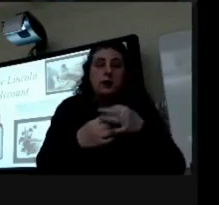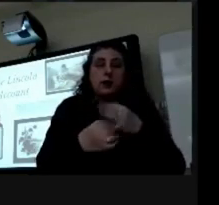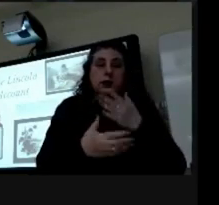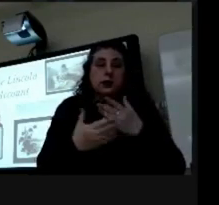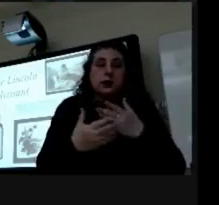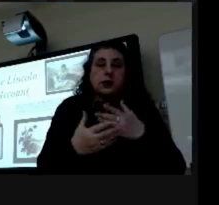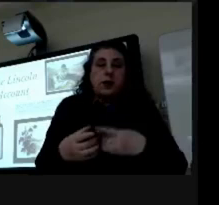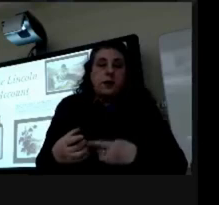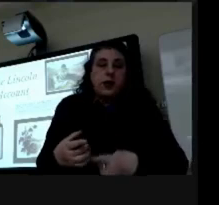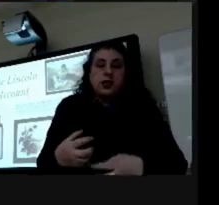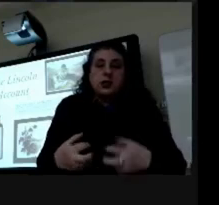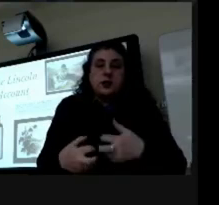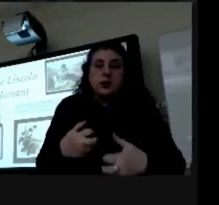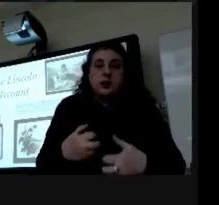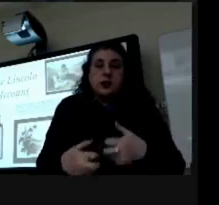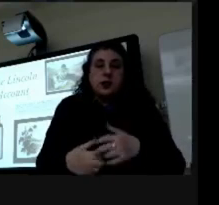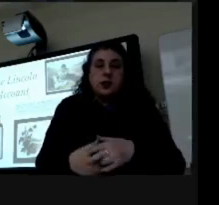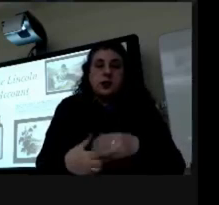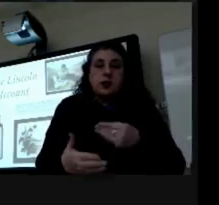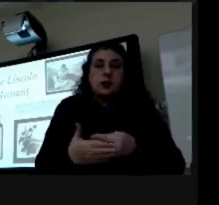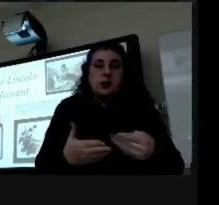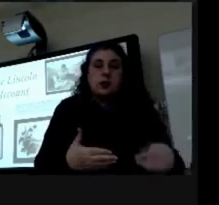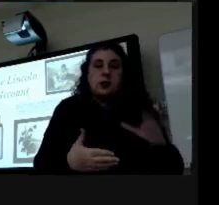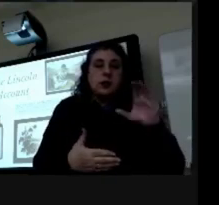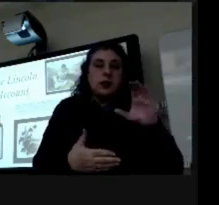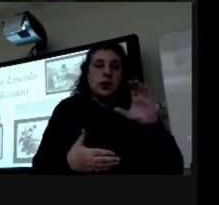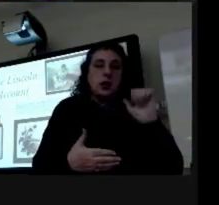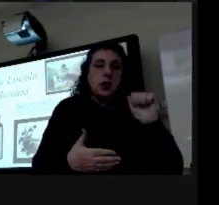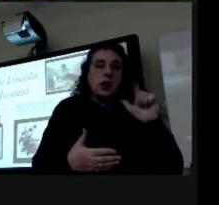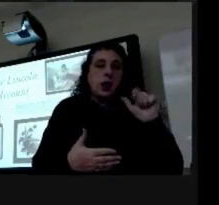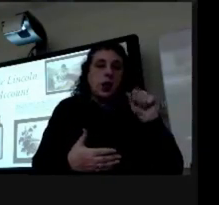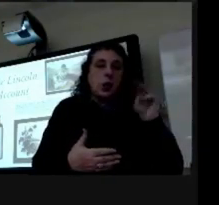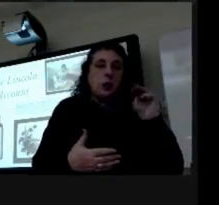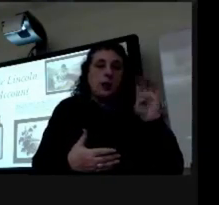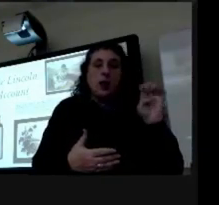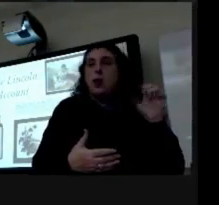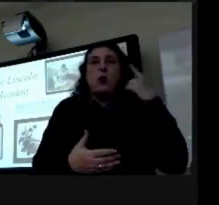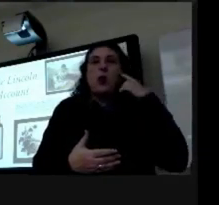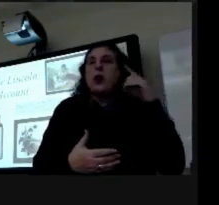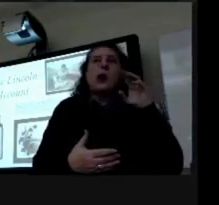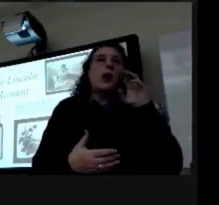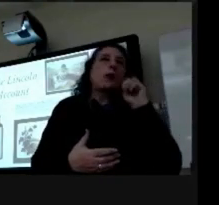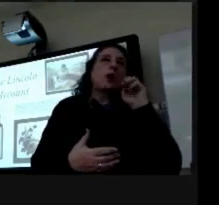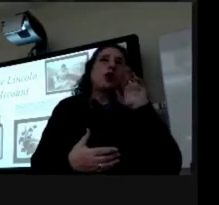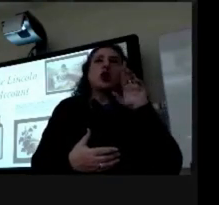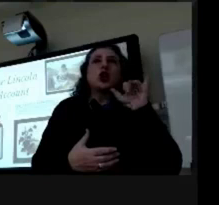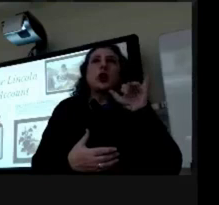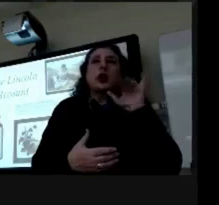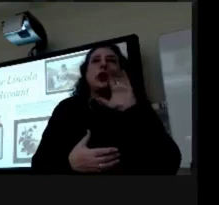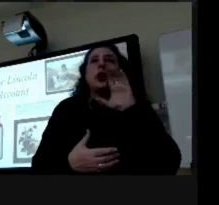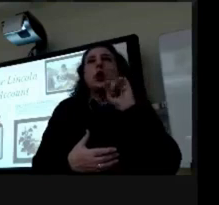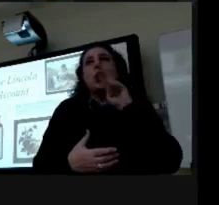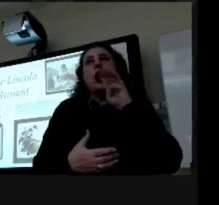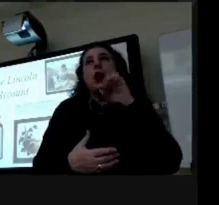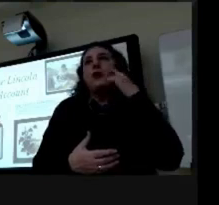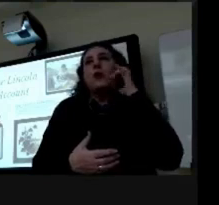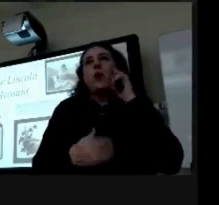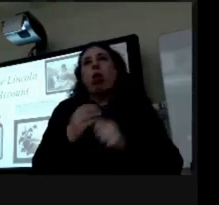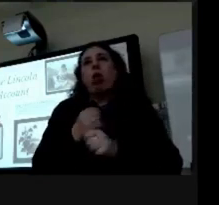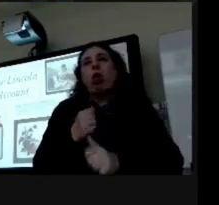some digestive issues uh they bought calabel which is mercury chloride like i mentioned earlier um